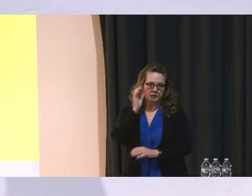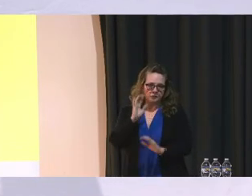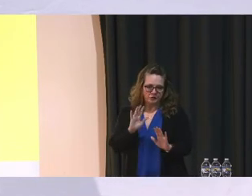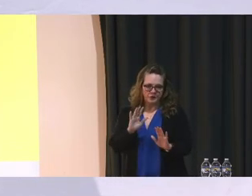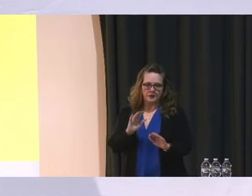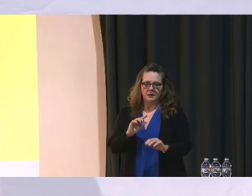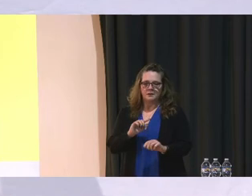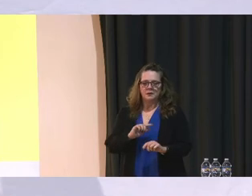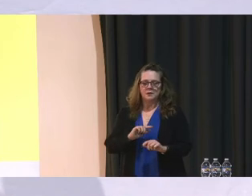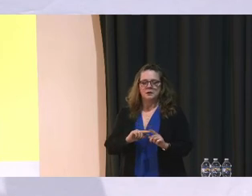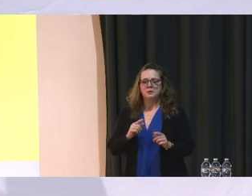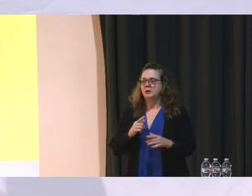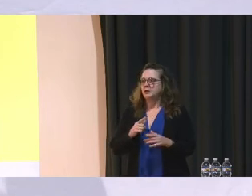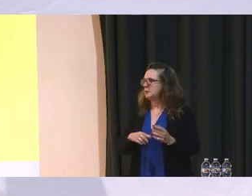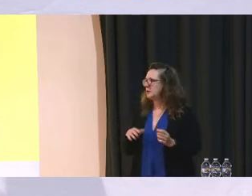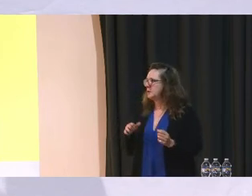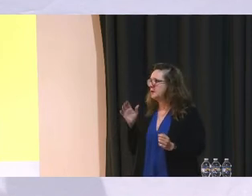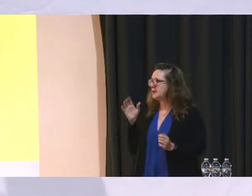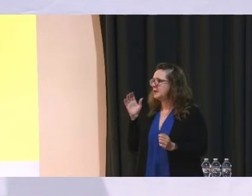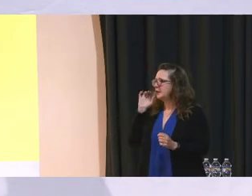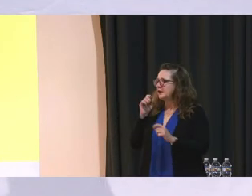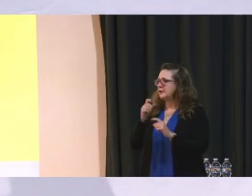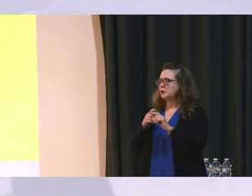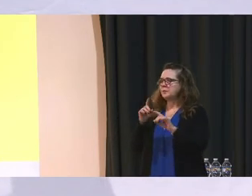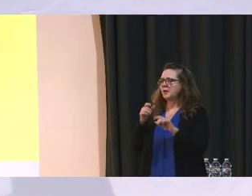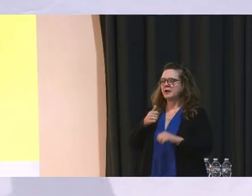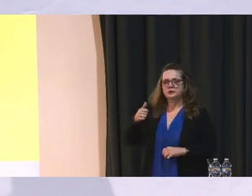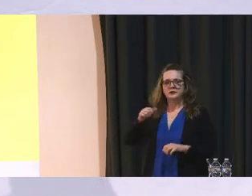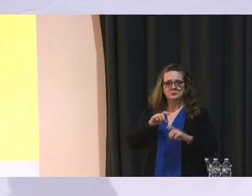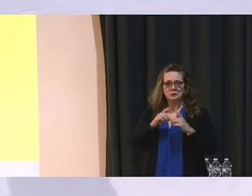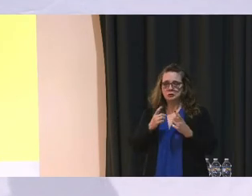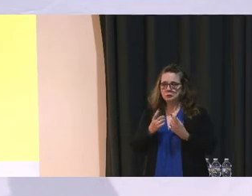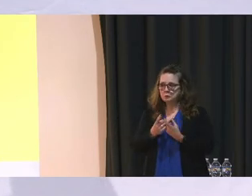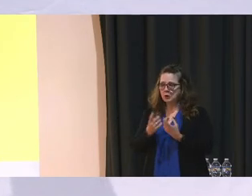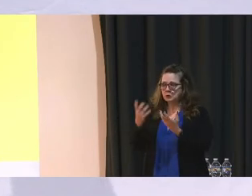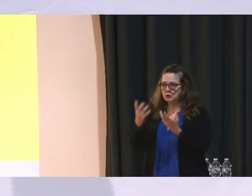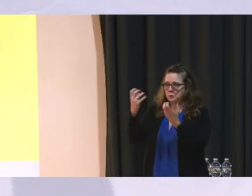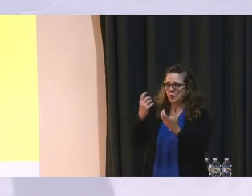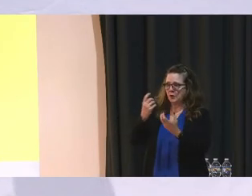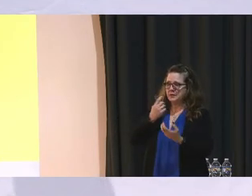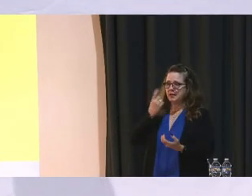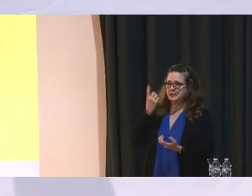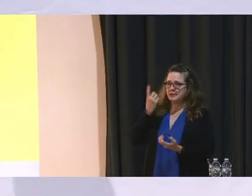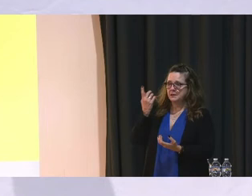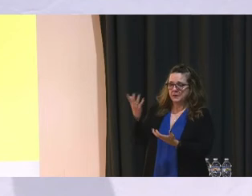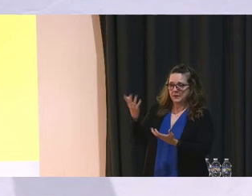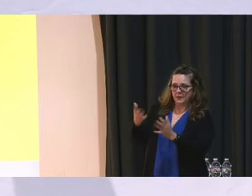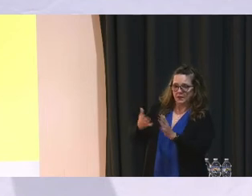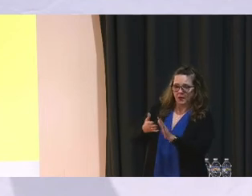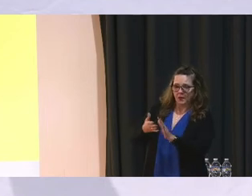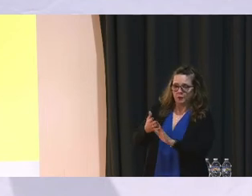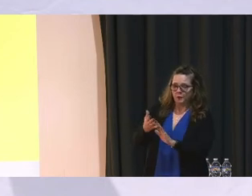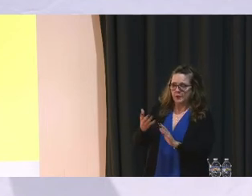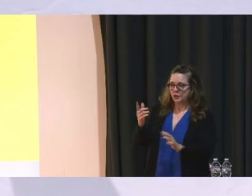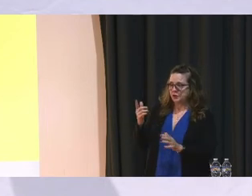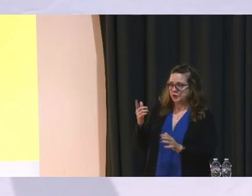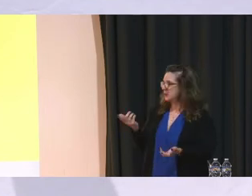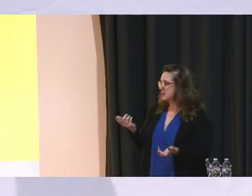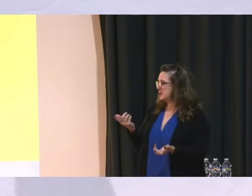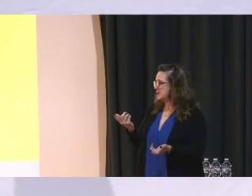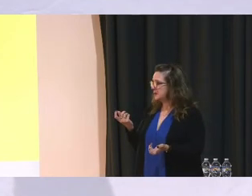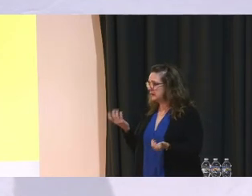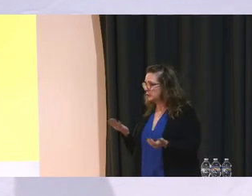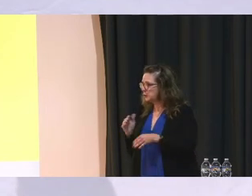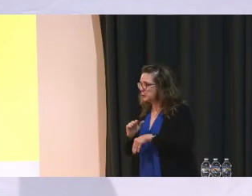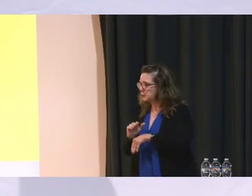I have anyone here from my transportation department, anyone from my transportation department or operations that might be here this evening?